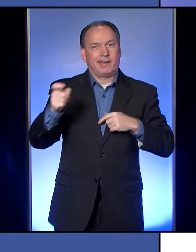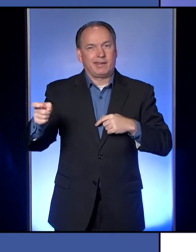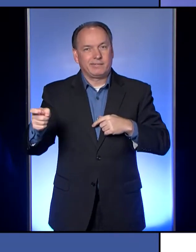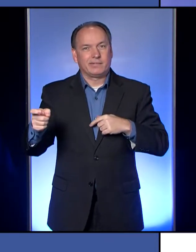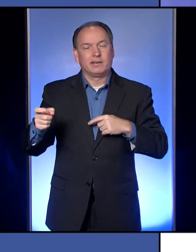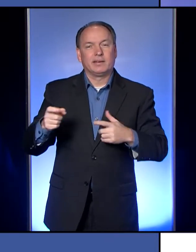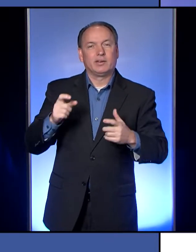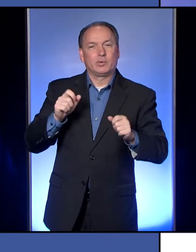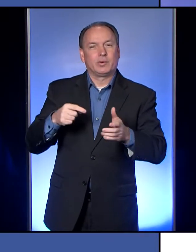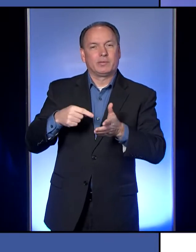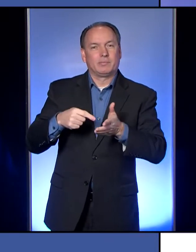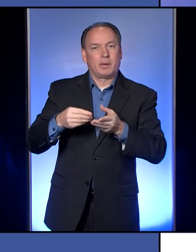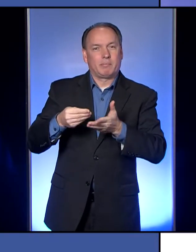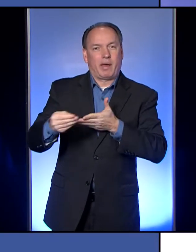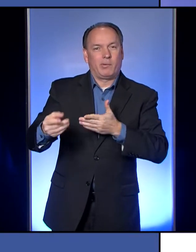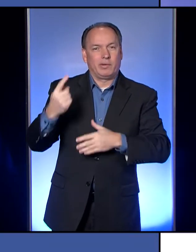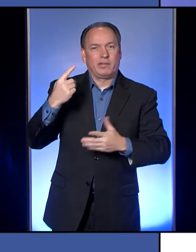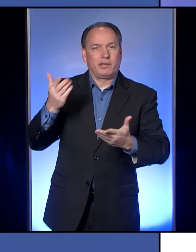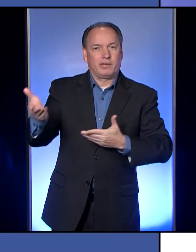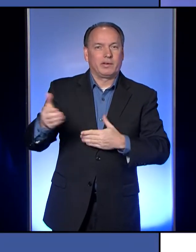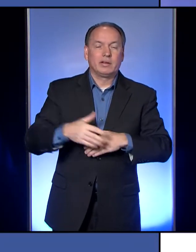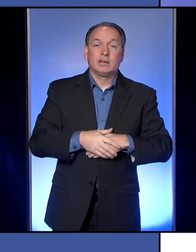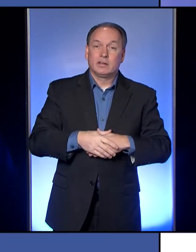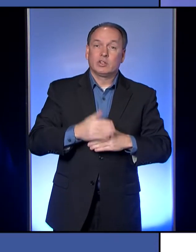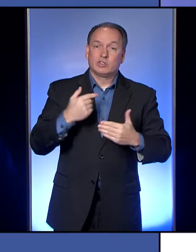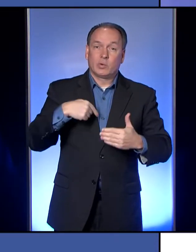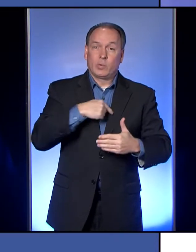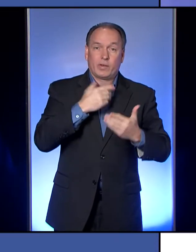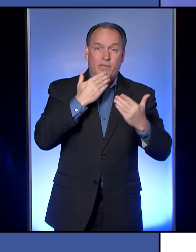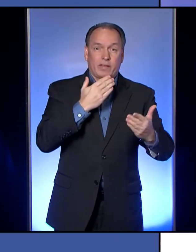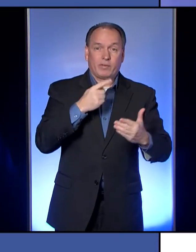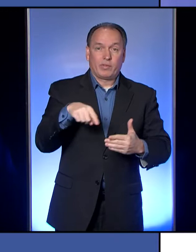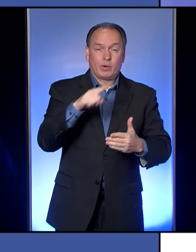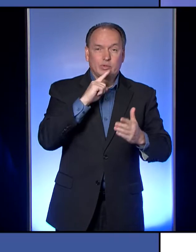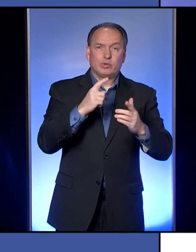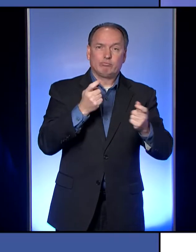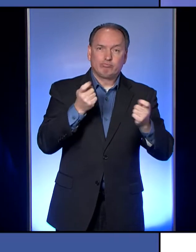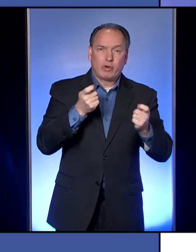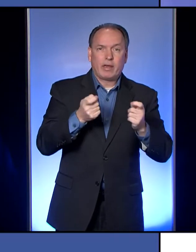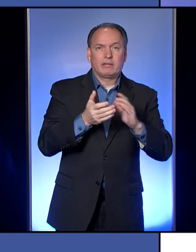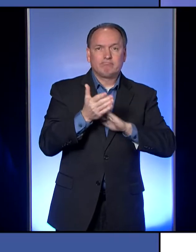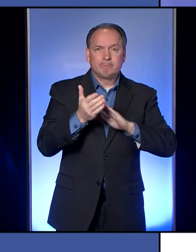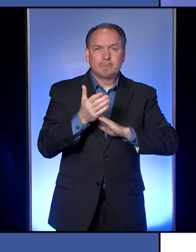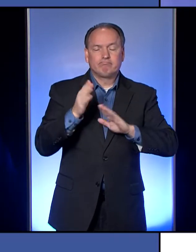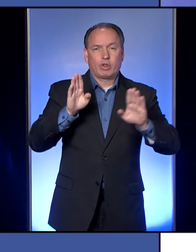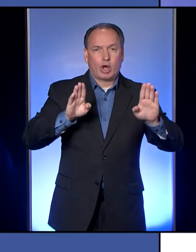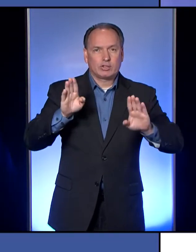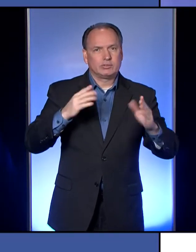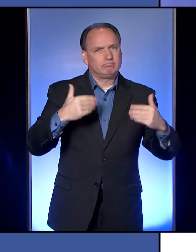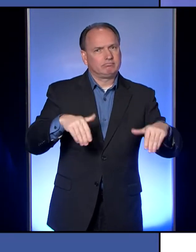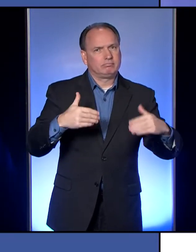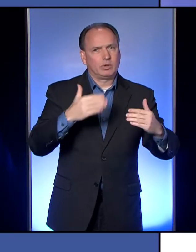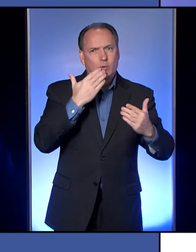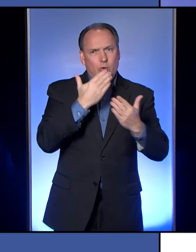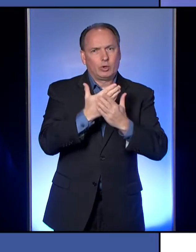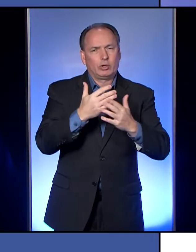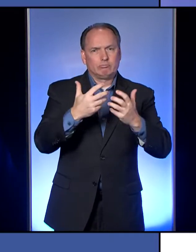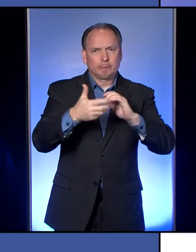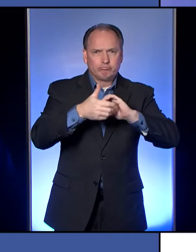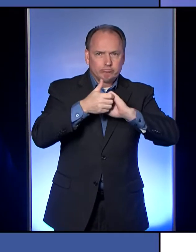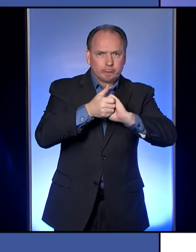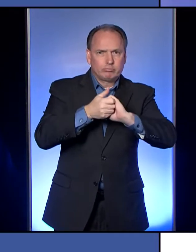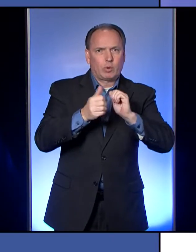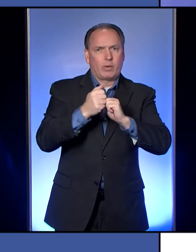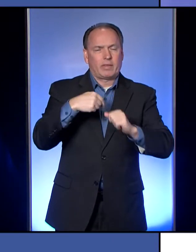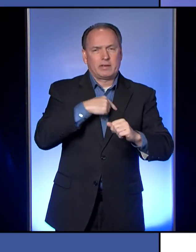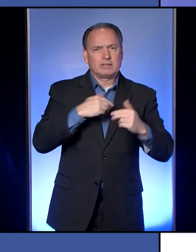So we are thankful that they, those who ran this farm auction, really did work hard with us. That's